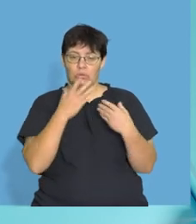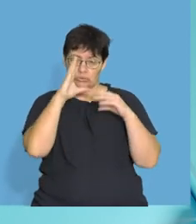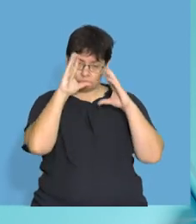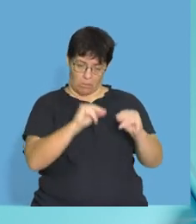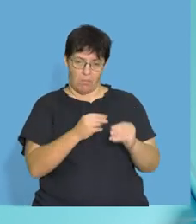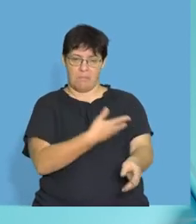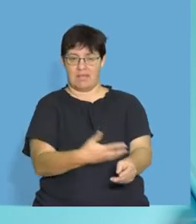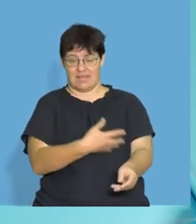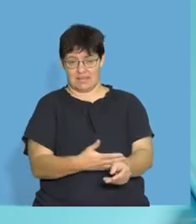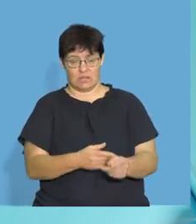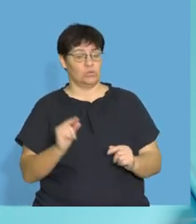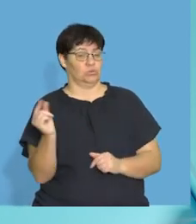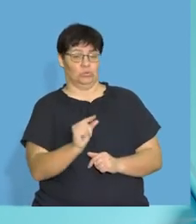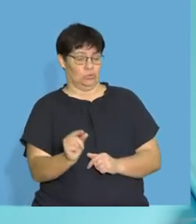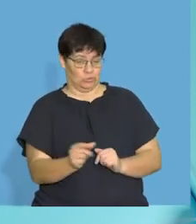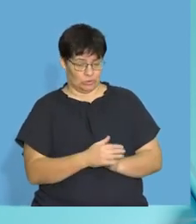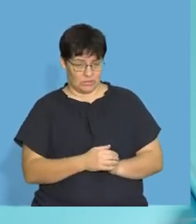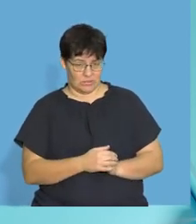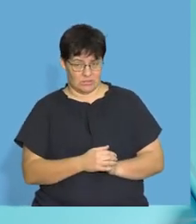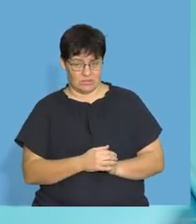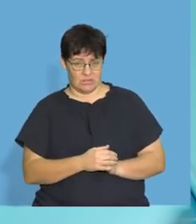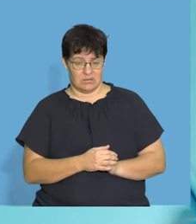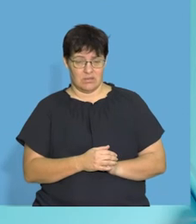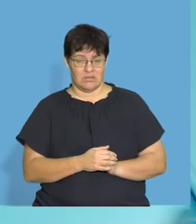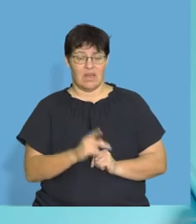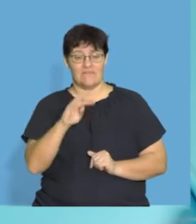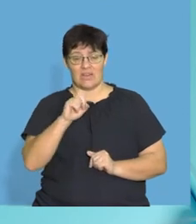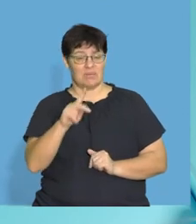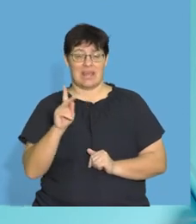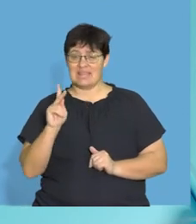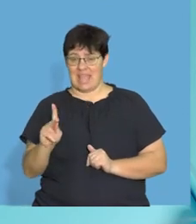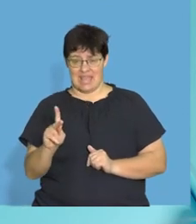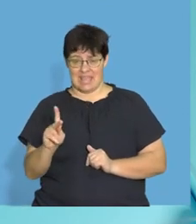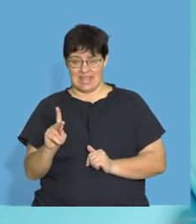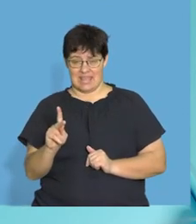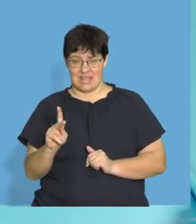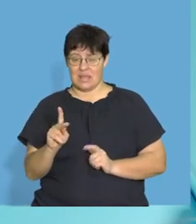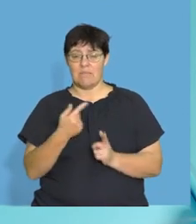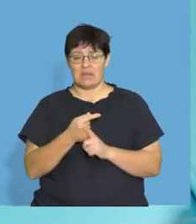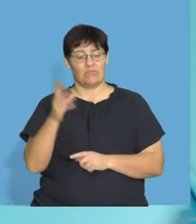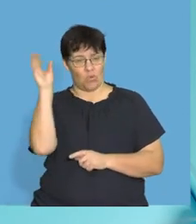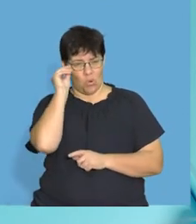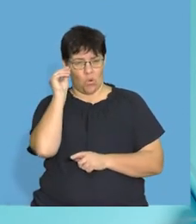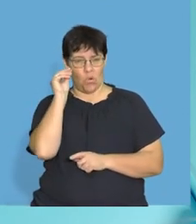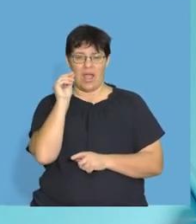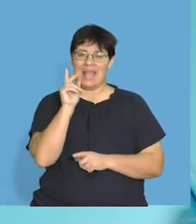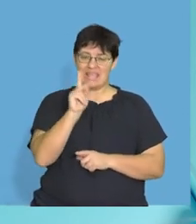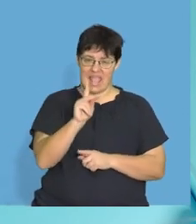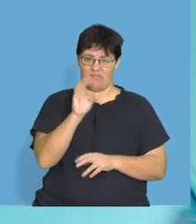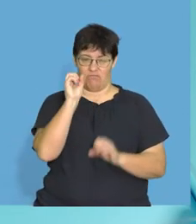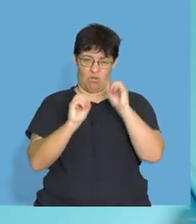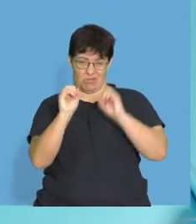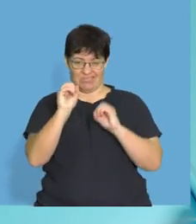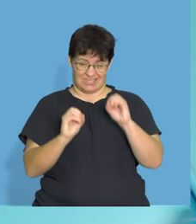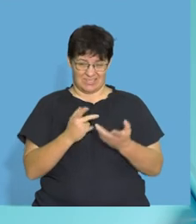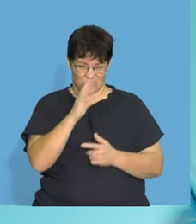make sure that your blood can clot as soon as you can. And I know K is not a C for clotting, but